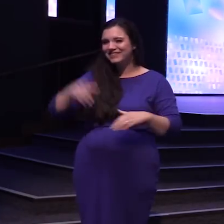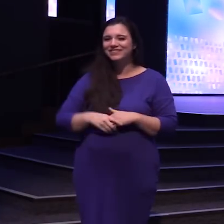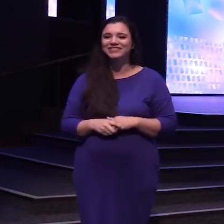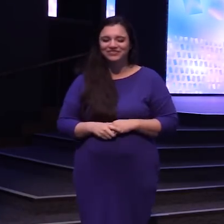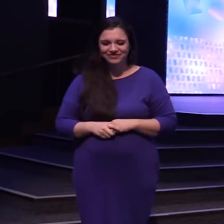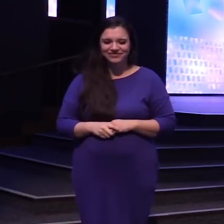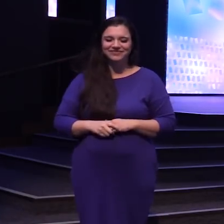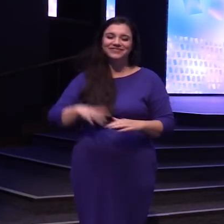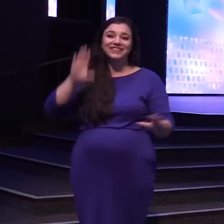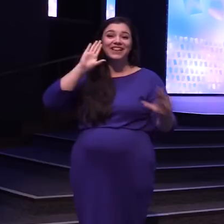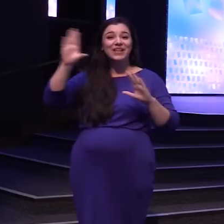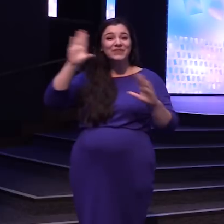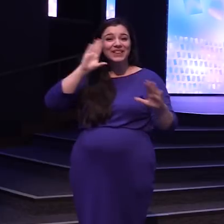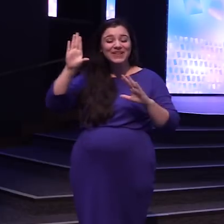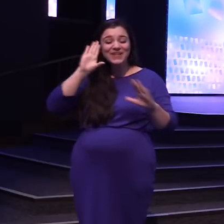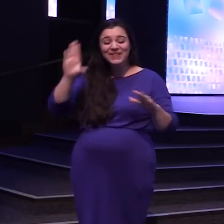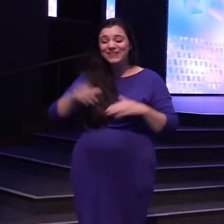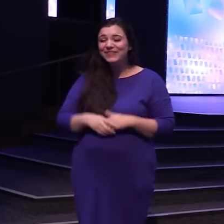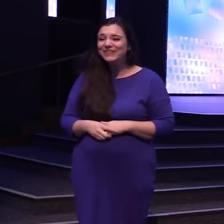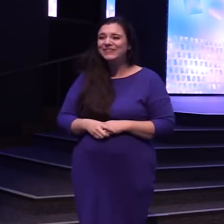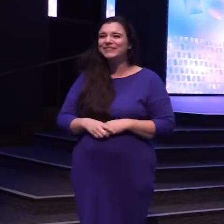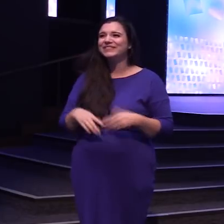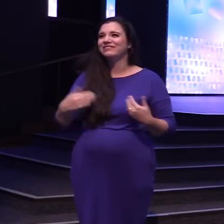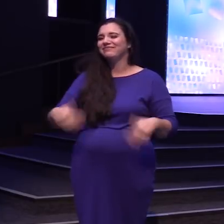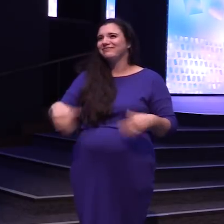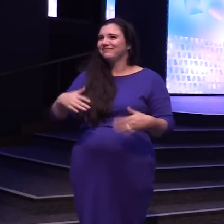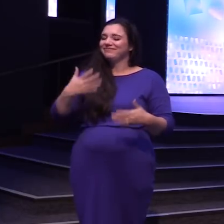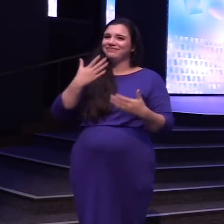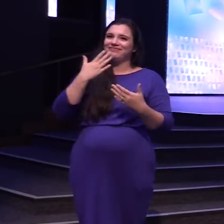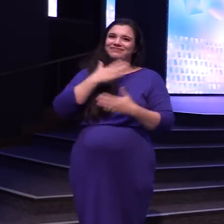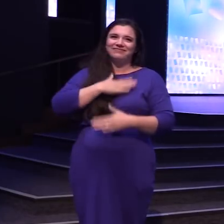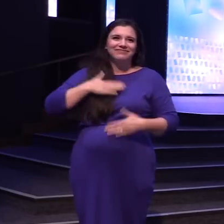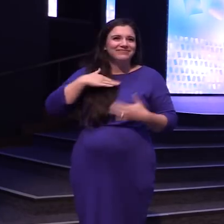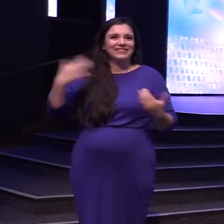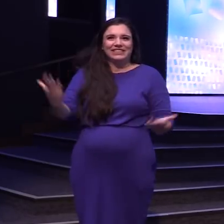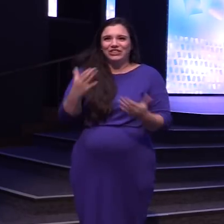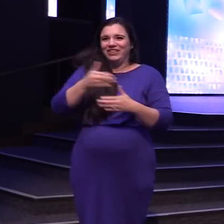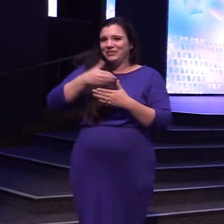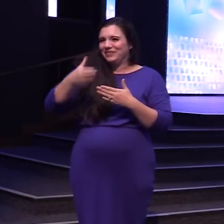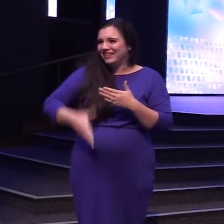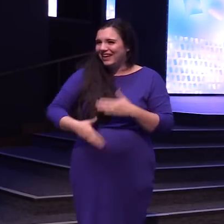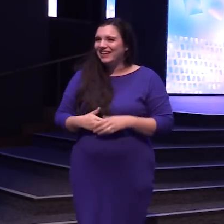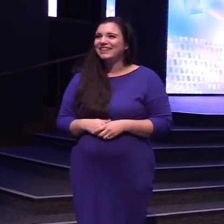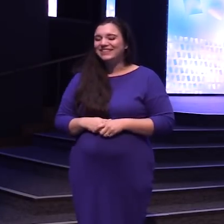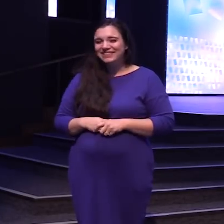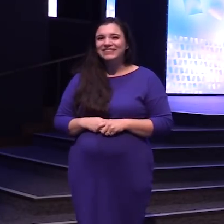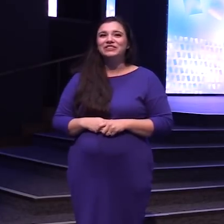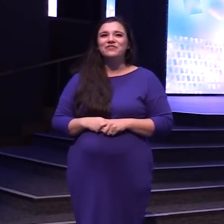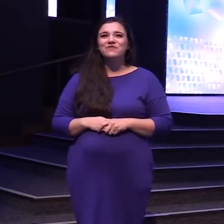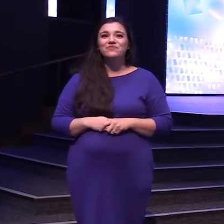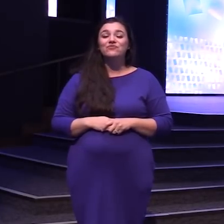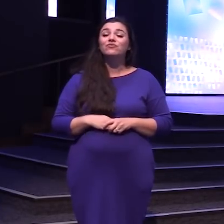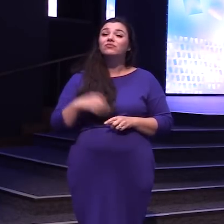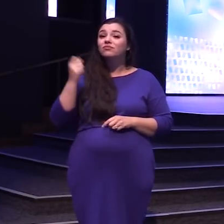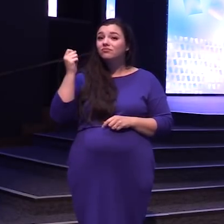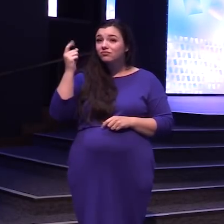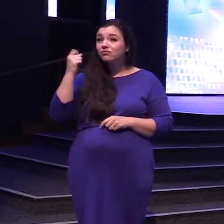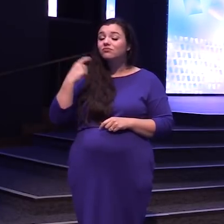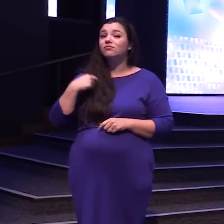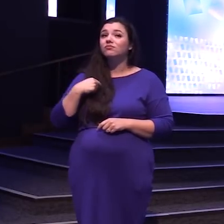Hello, hello, hello It is so good to be here this weekend Now, I've met